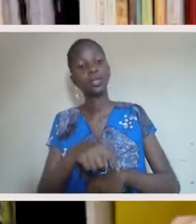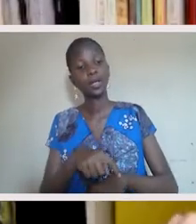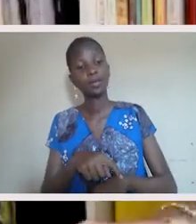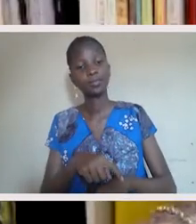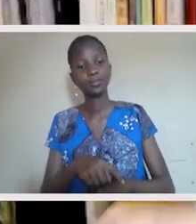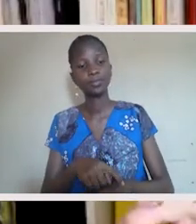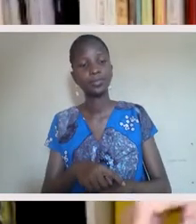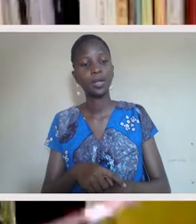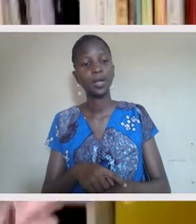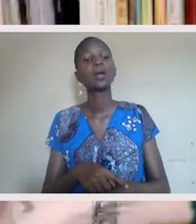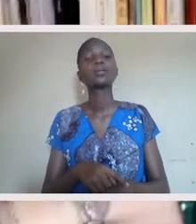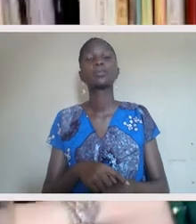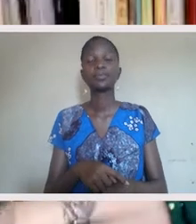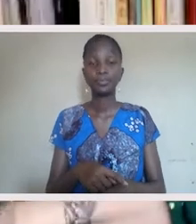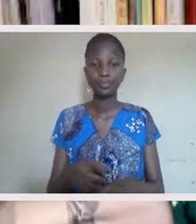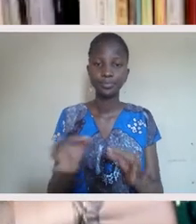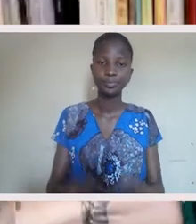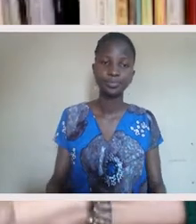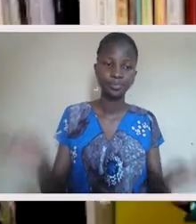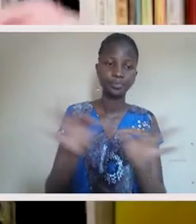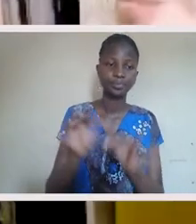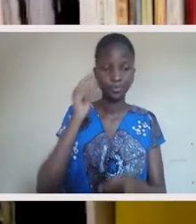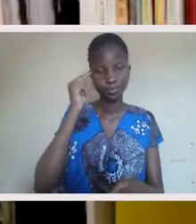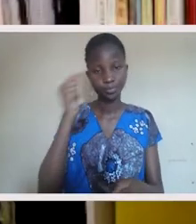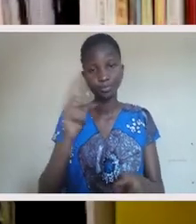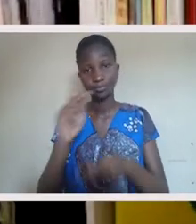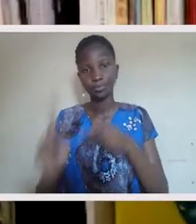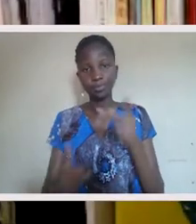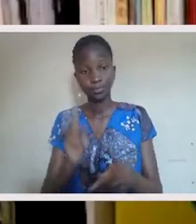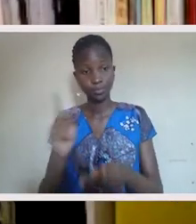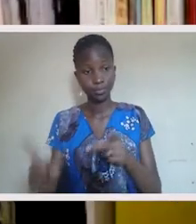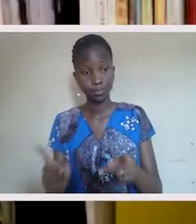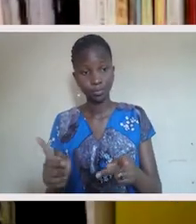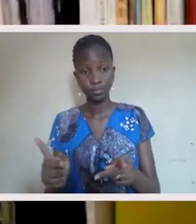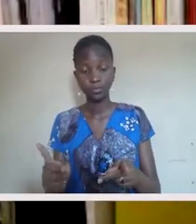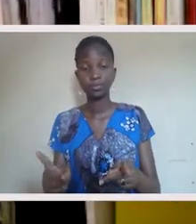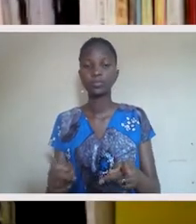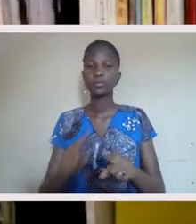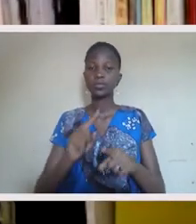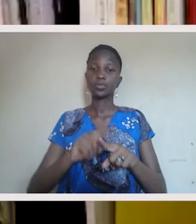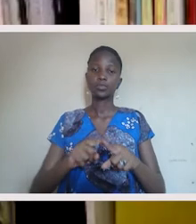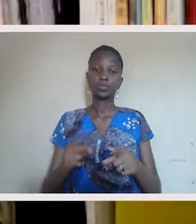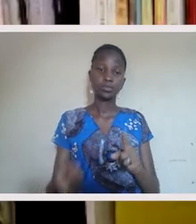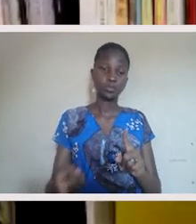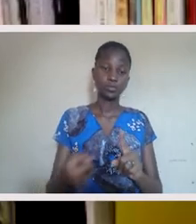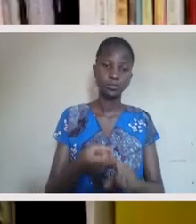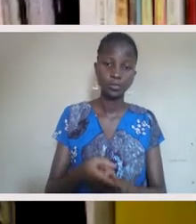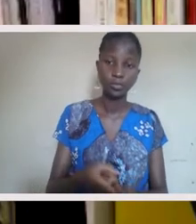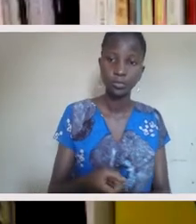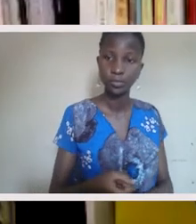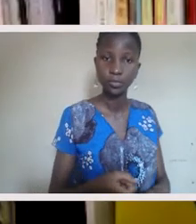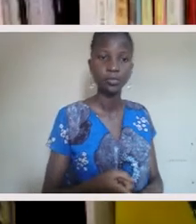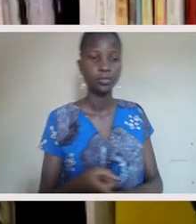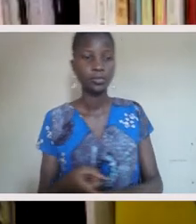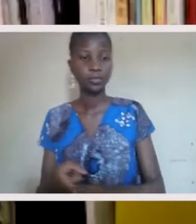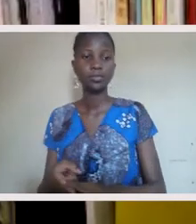sometimes it is a little hard for folks to, when you want to be in learning and processing of something not to have access